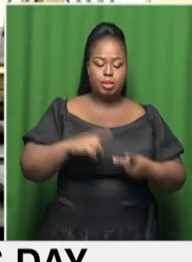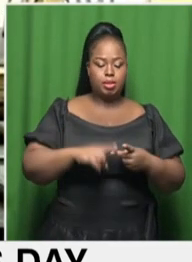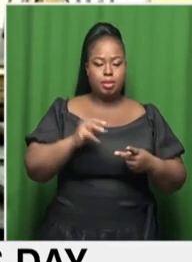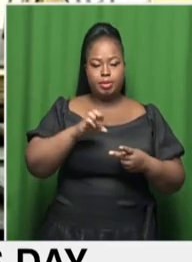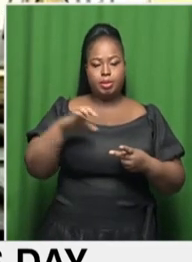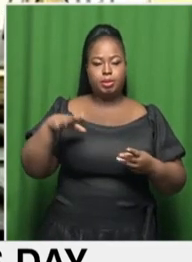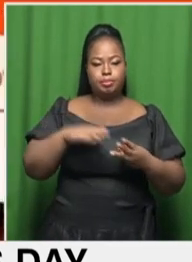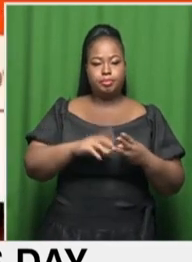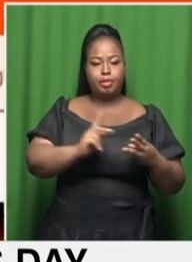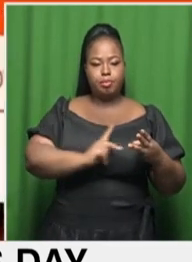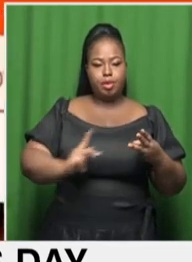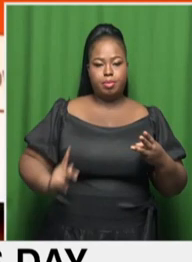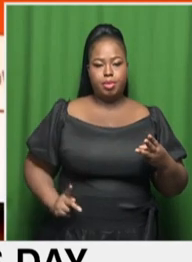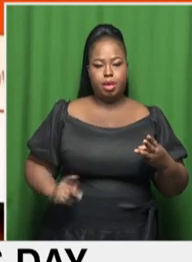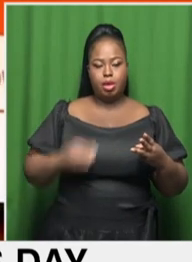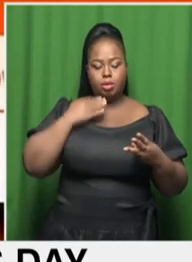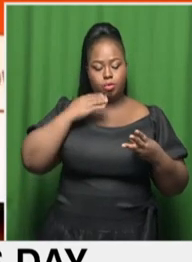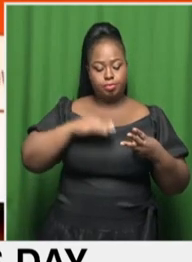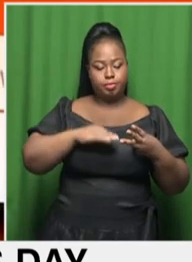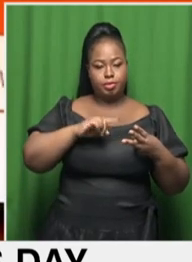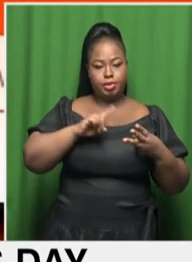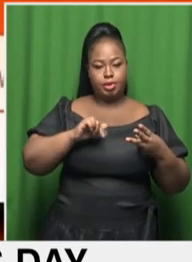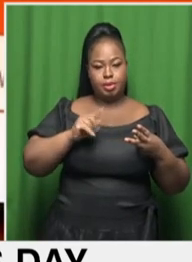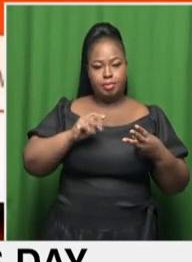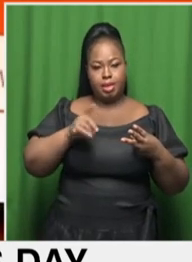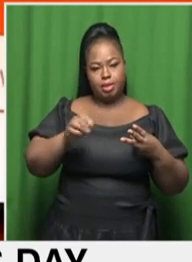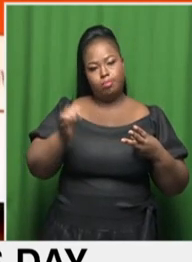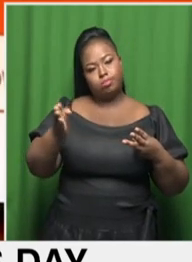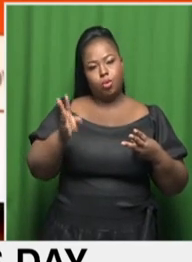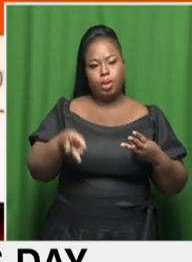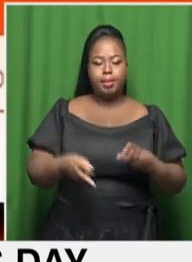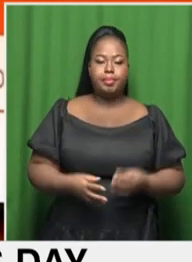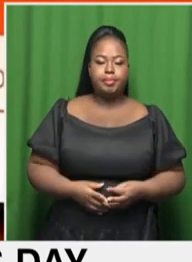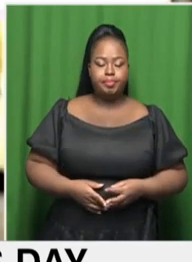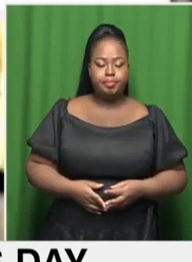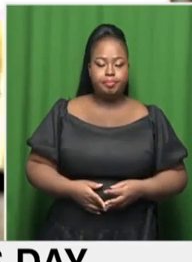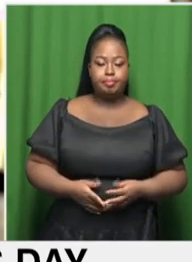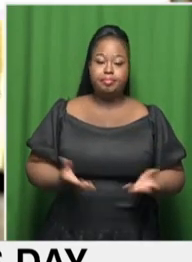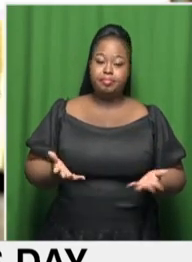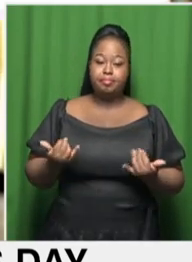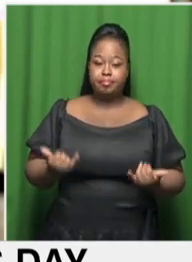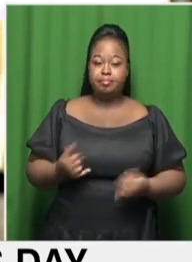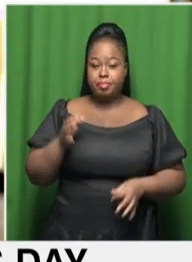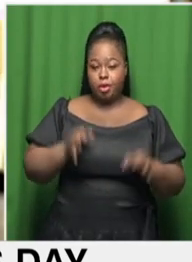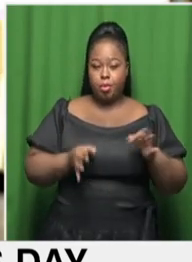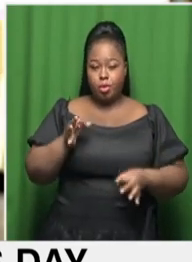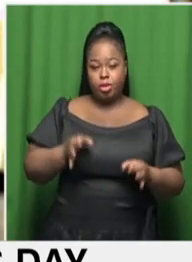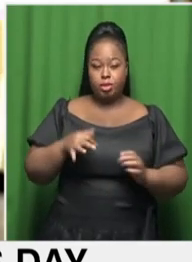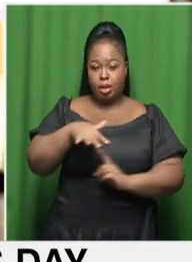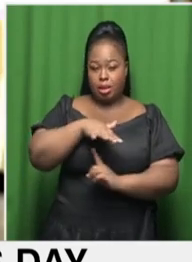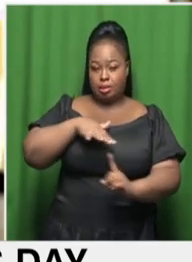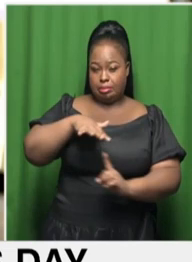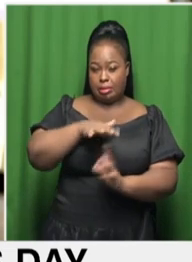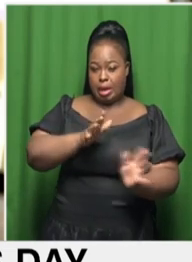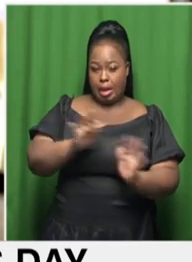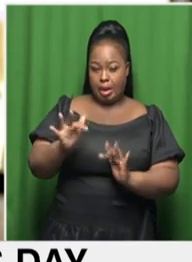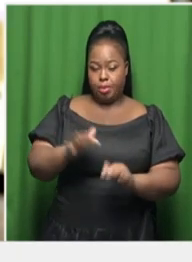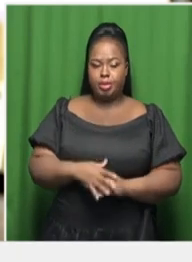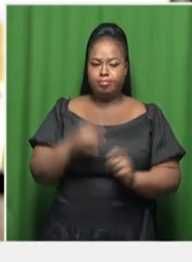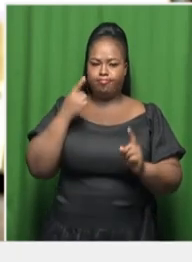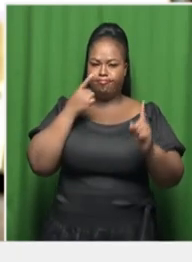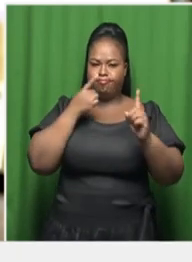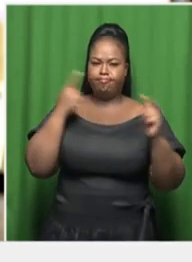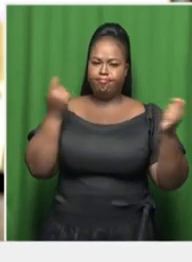well as the Northern Cape Premier, Zamani Soor, are expected to be in attendance. Considering the current political climate, the purpose of this